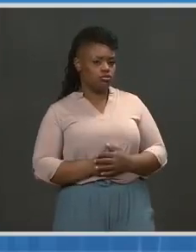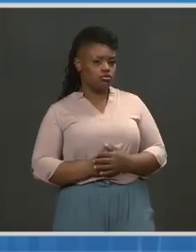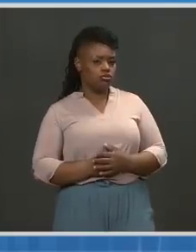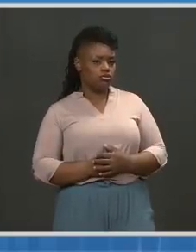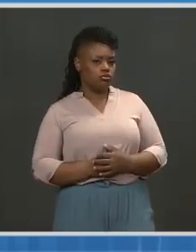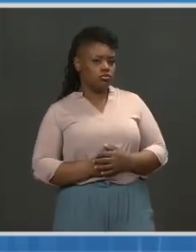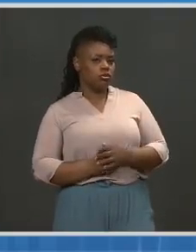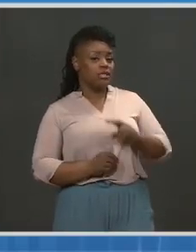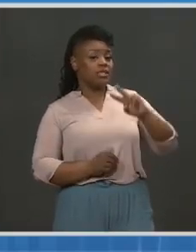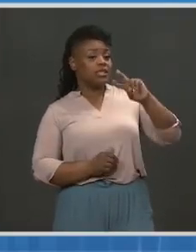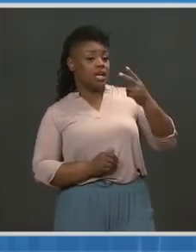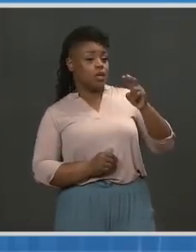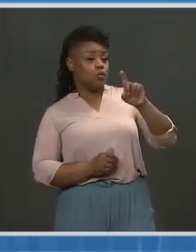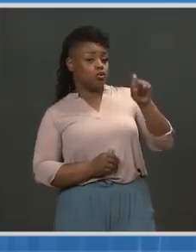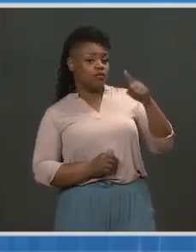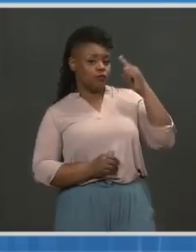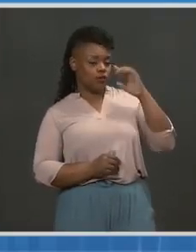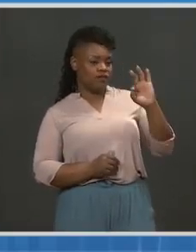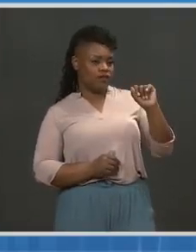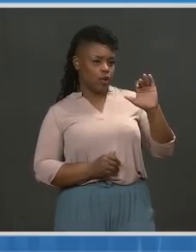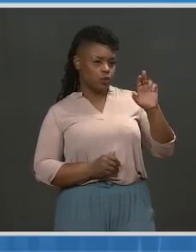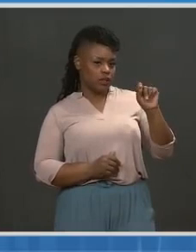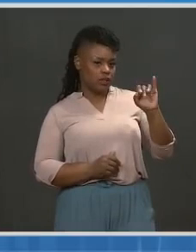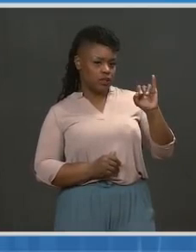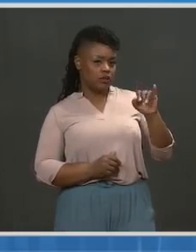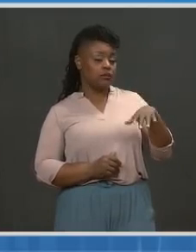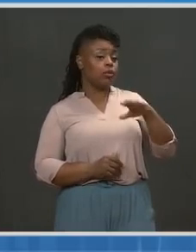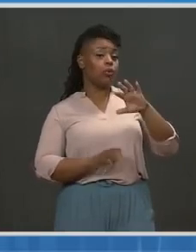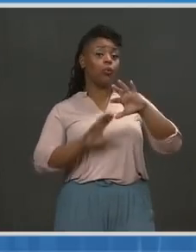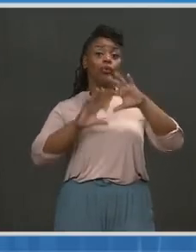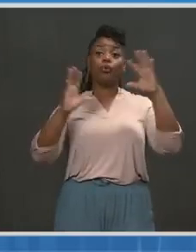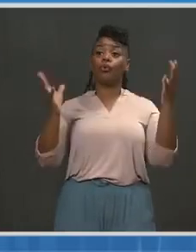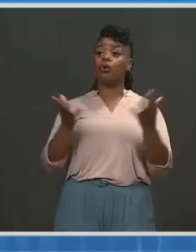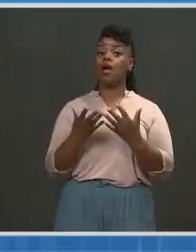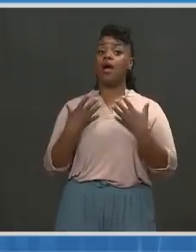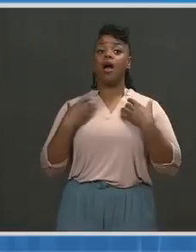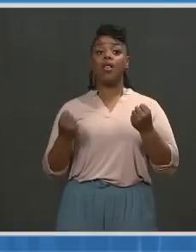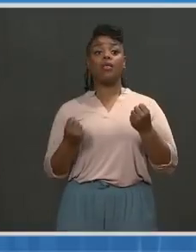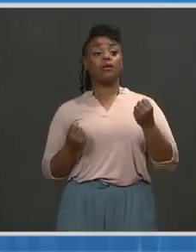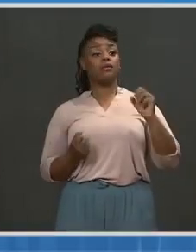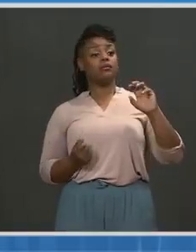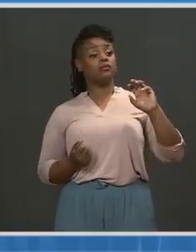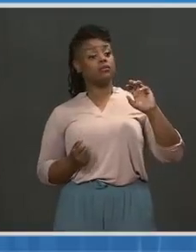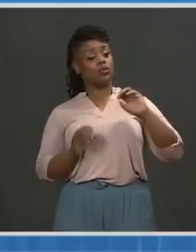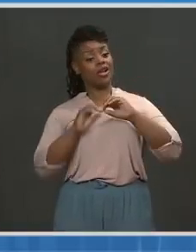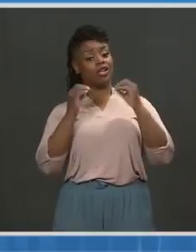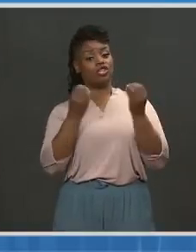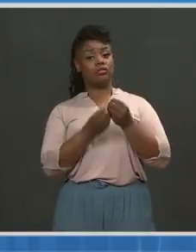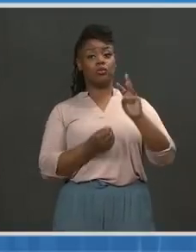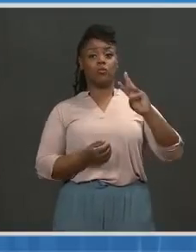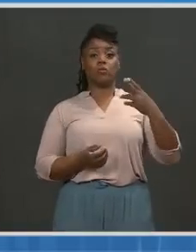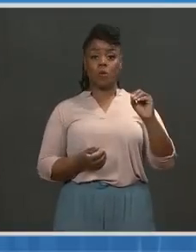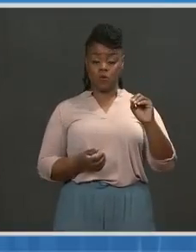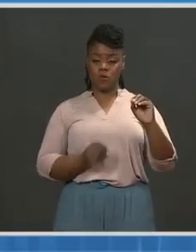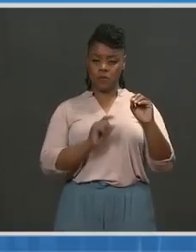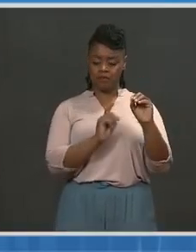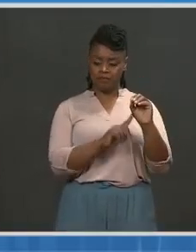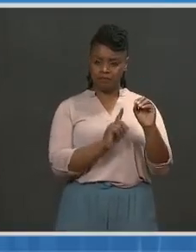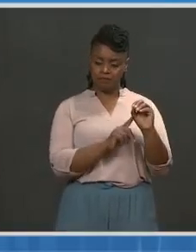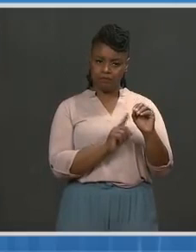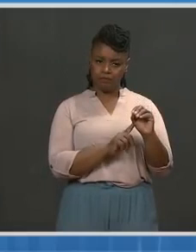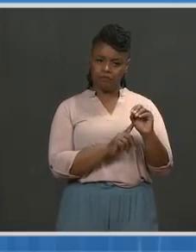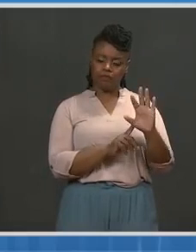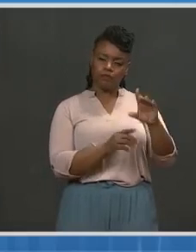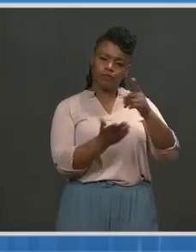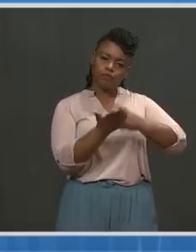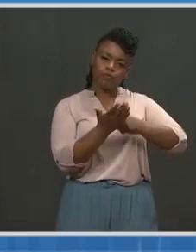vaccination and another one to Dr. Fauci. Because the World Health Organization warned this week that the gap between vaccines